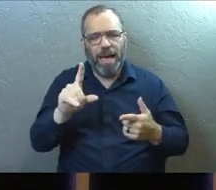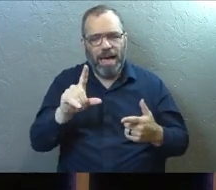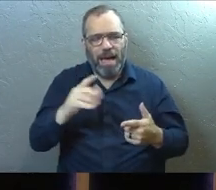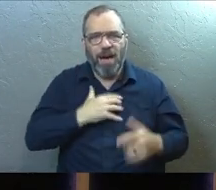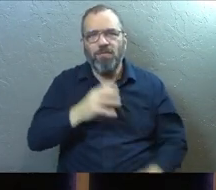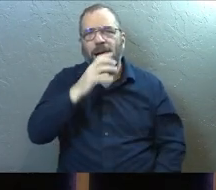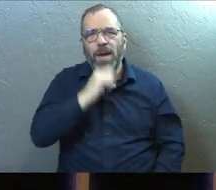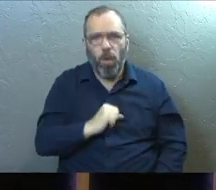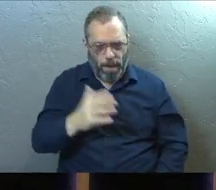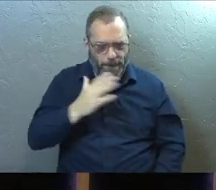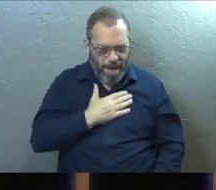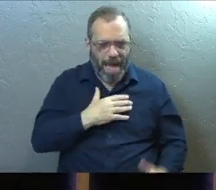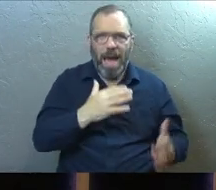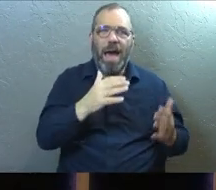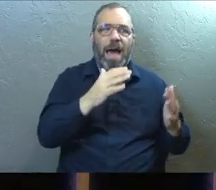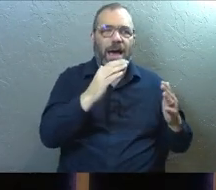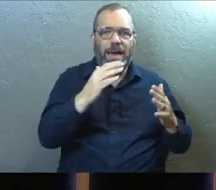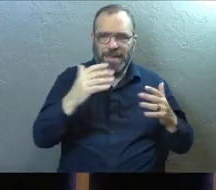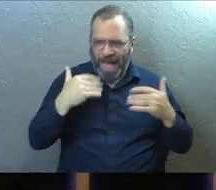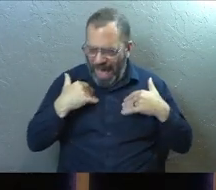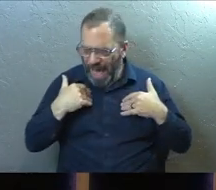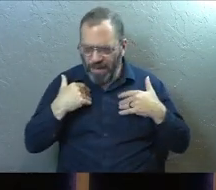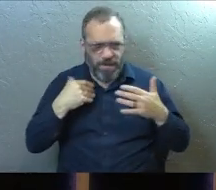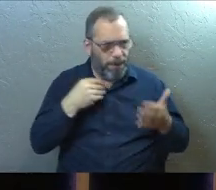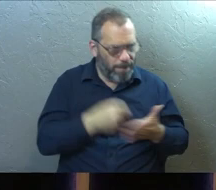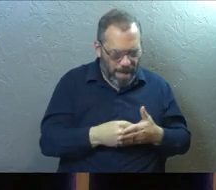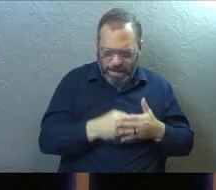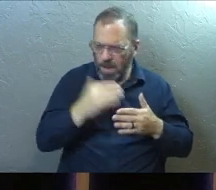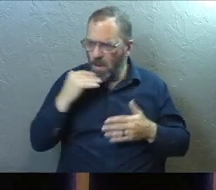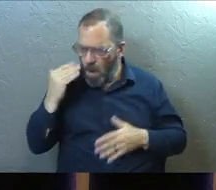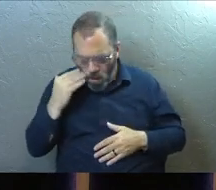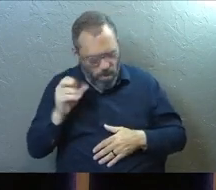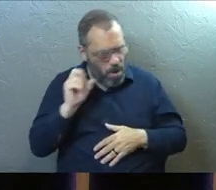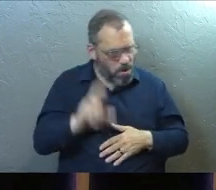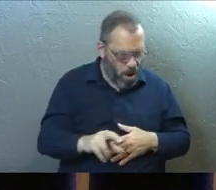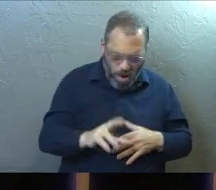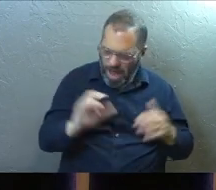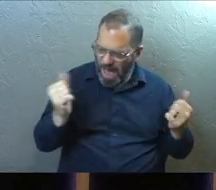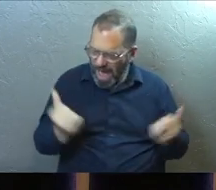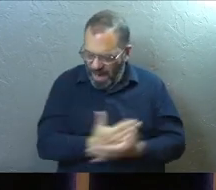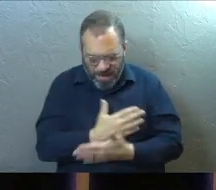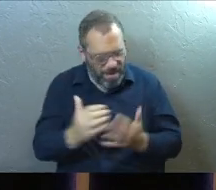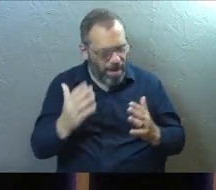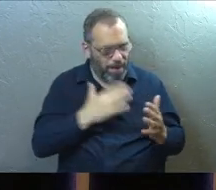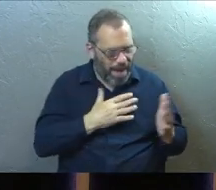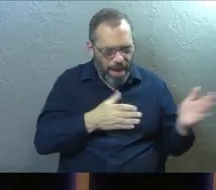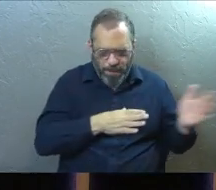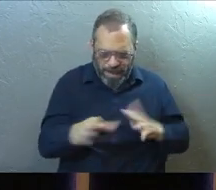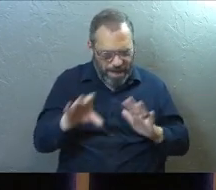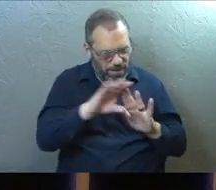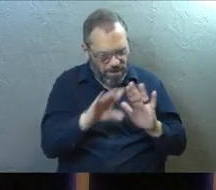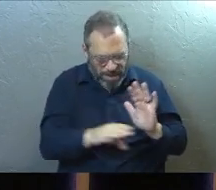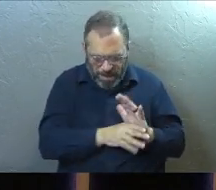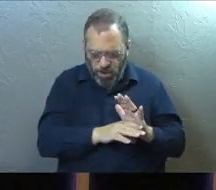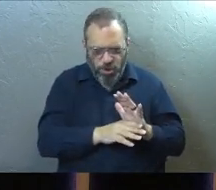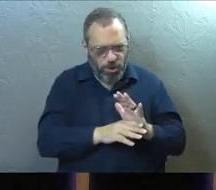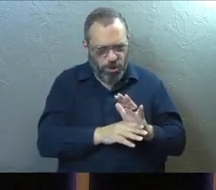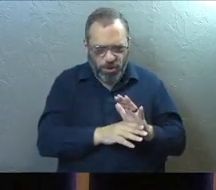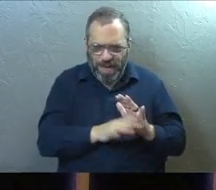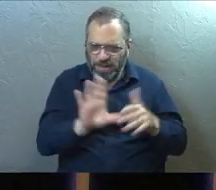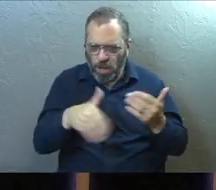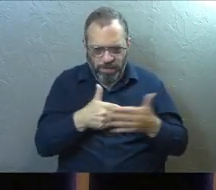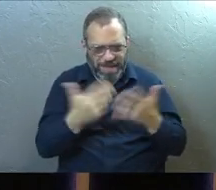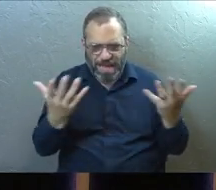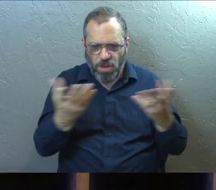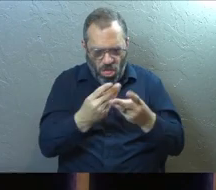Because my agenda and my possession of everything, it's got to die before I can be alive in Christ.